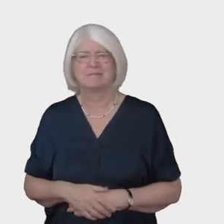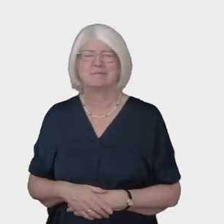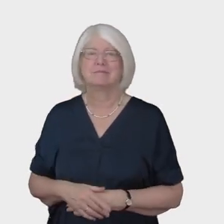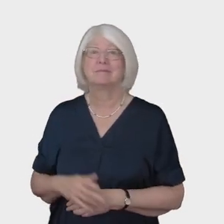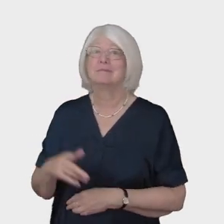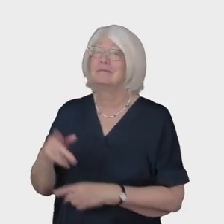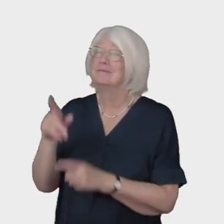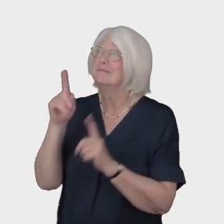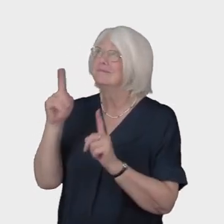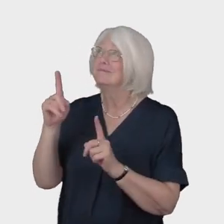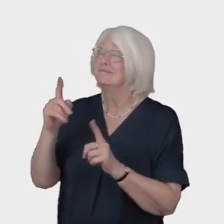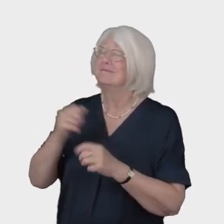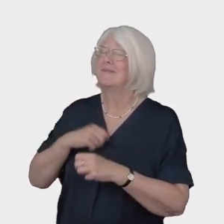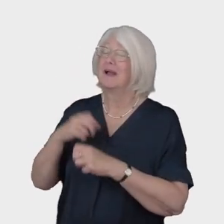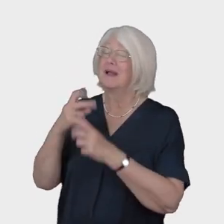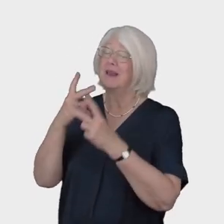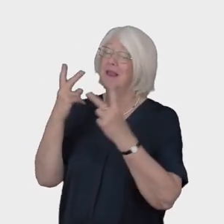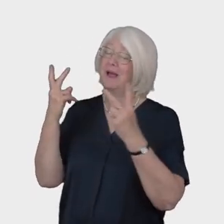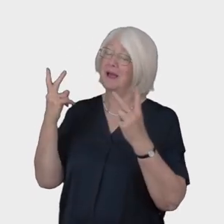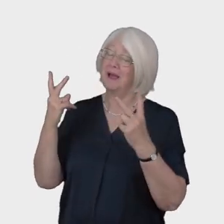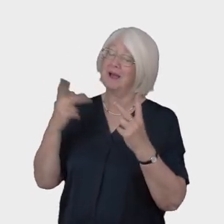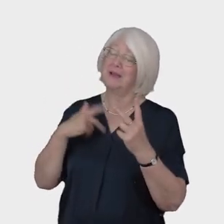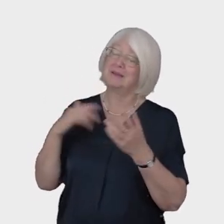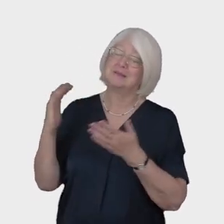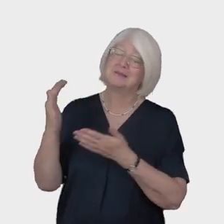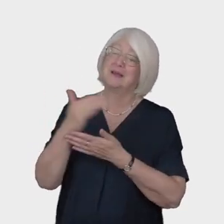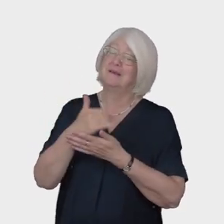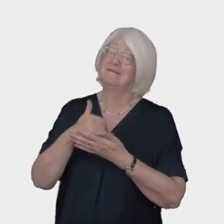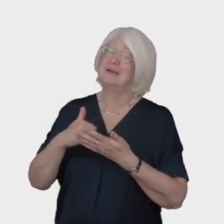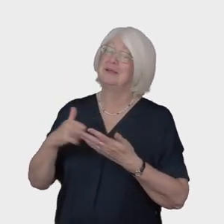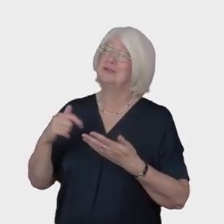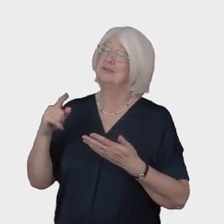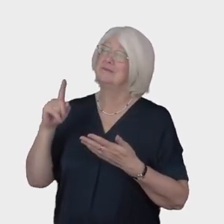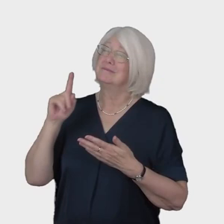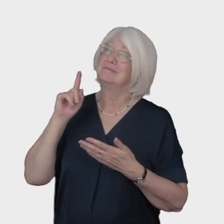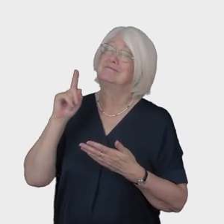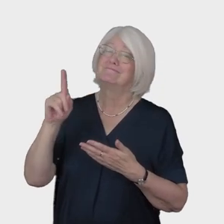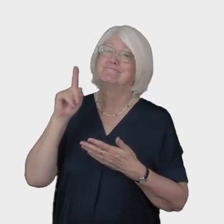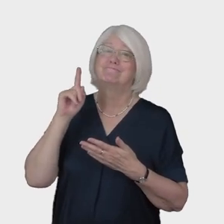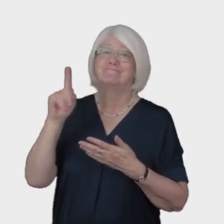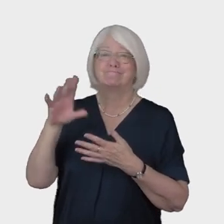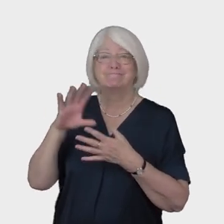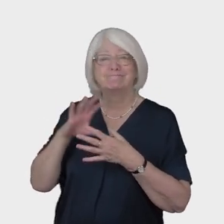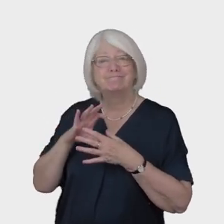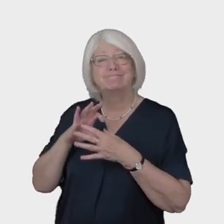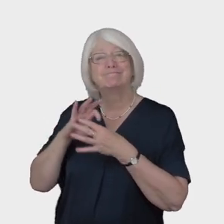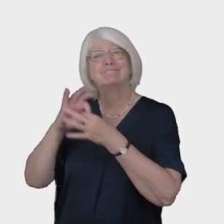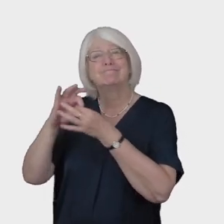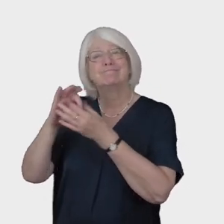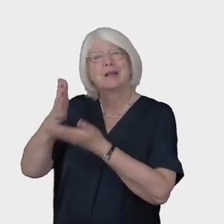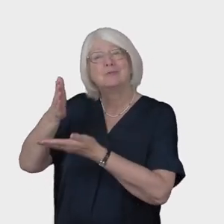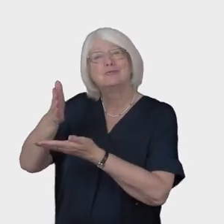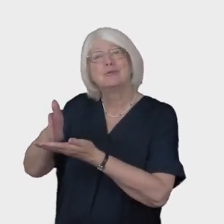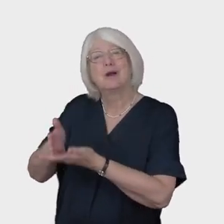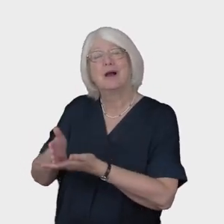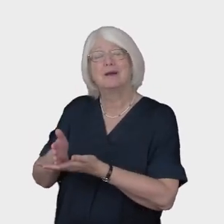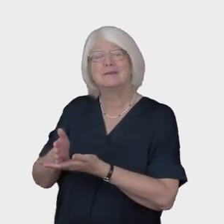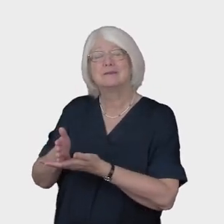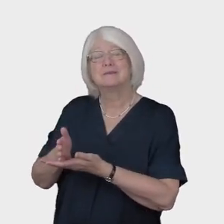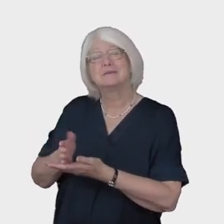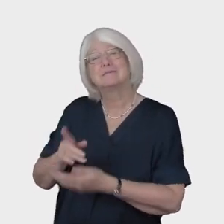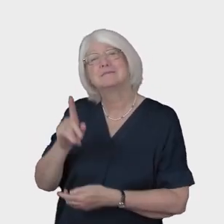Lord is my light my light and salvation in God